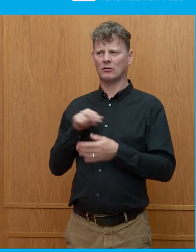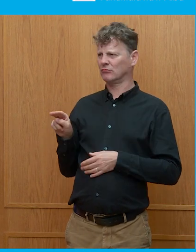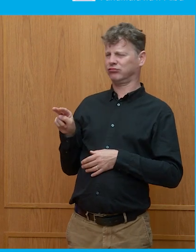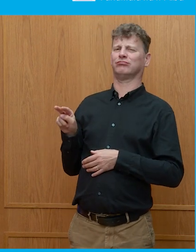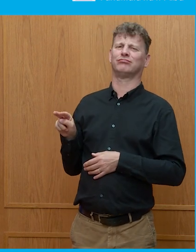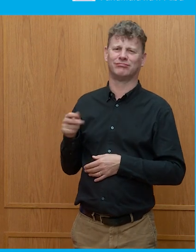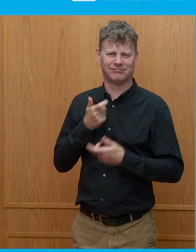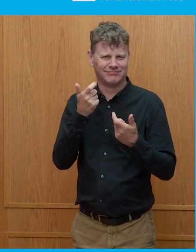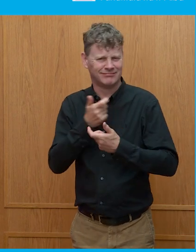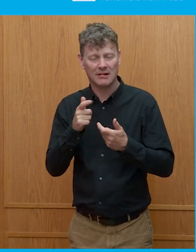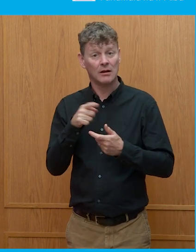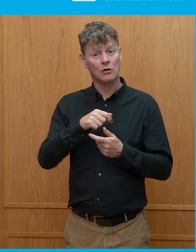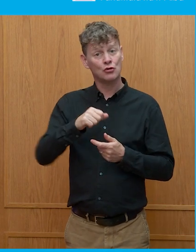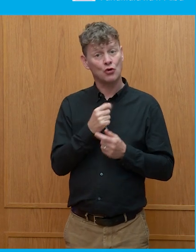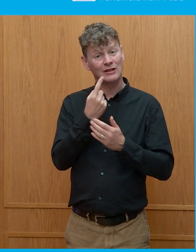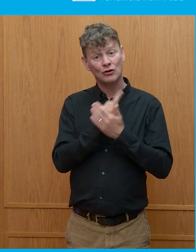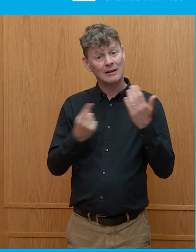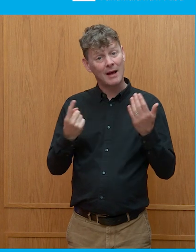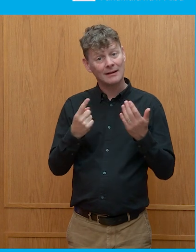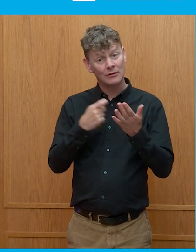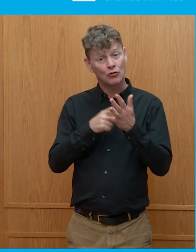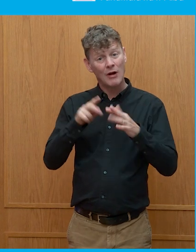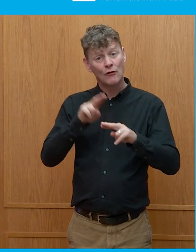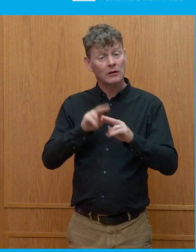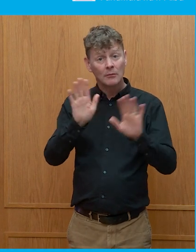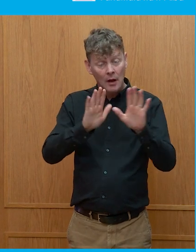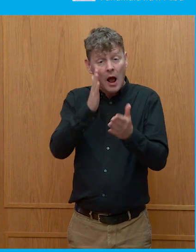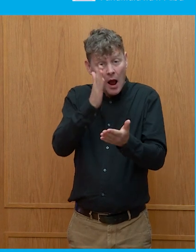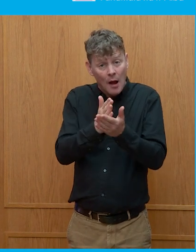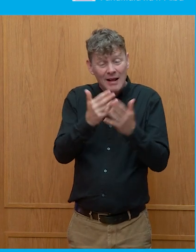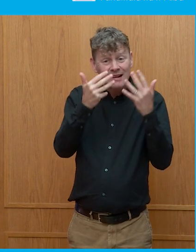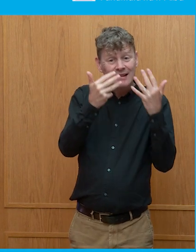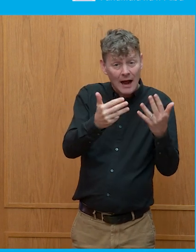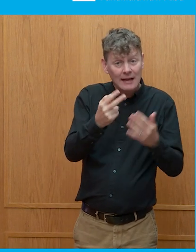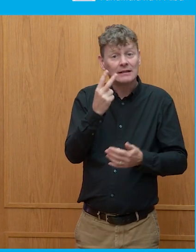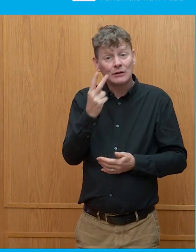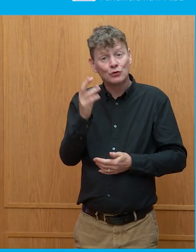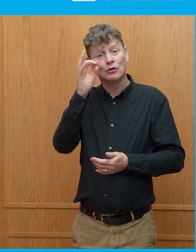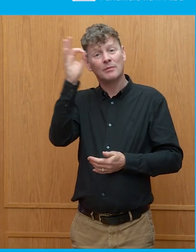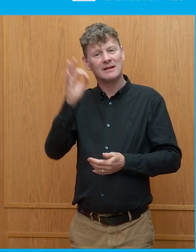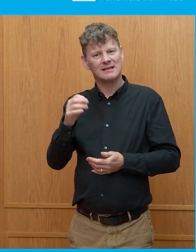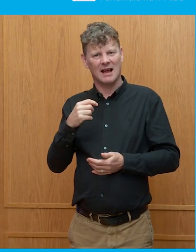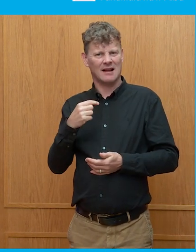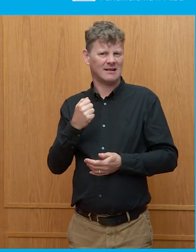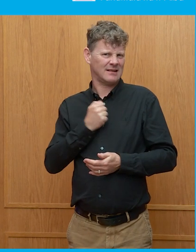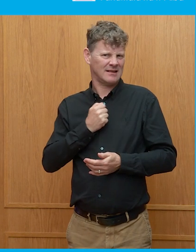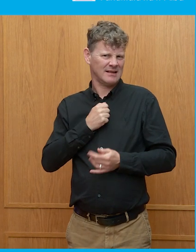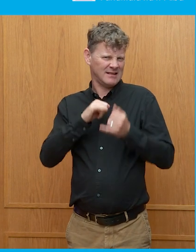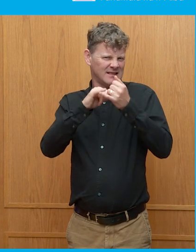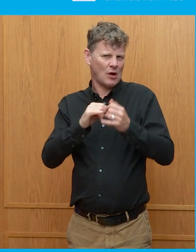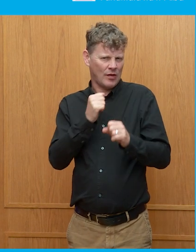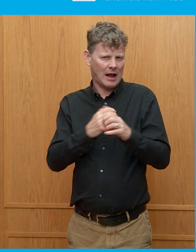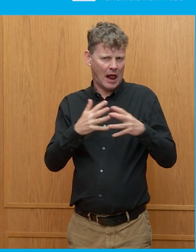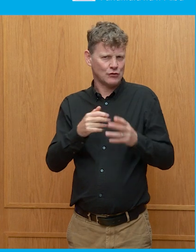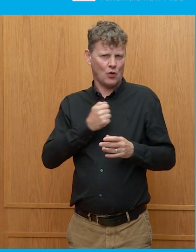when something like 92 percent of my constituents in Eastwood, which is on the south side of Glasgow,